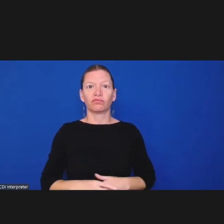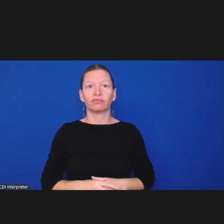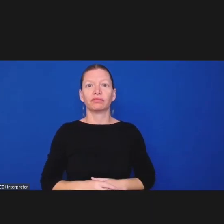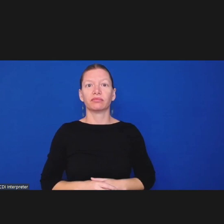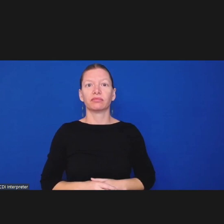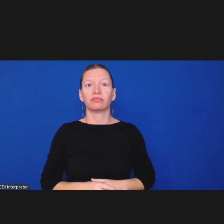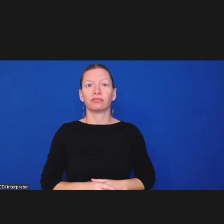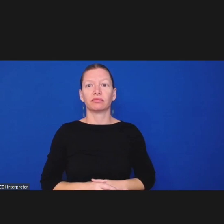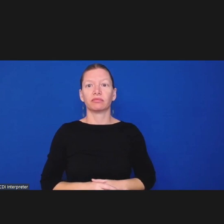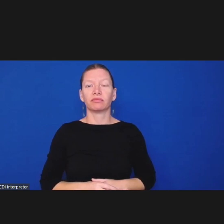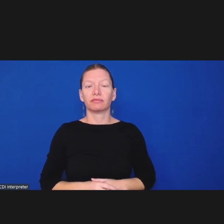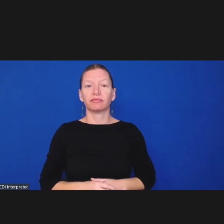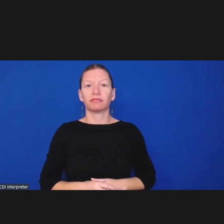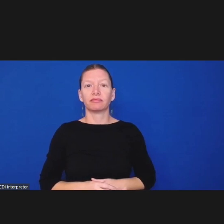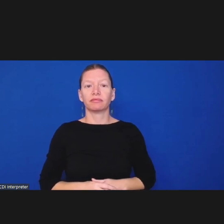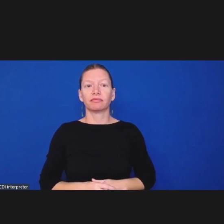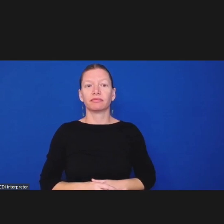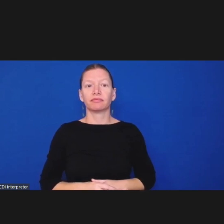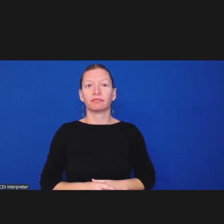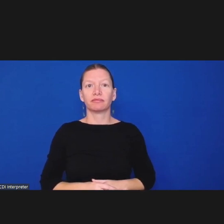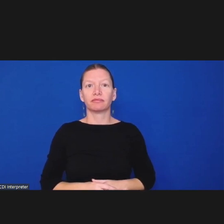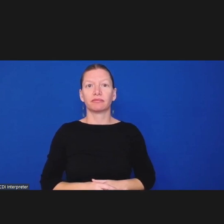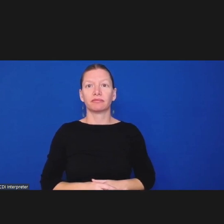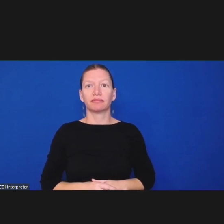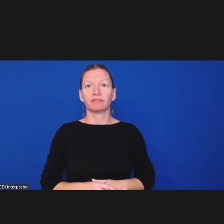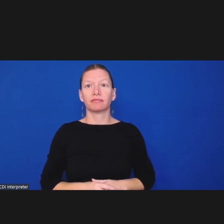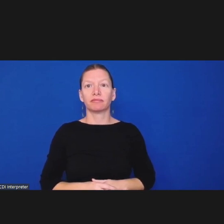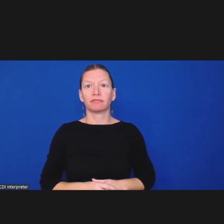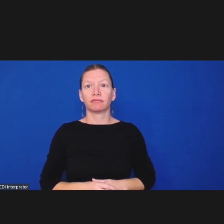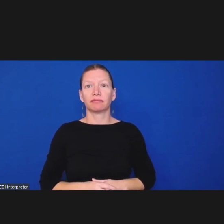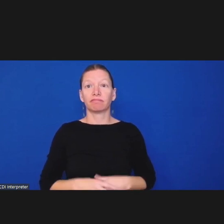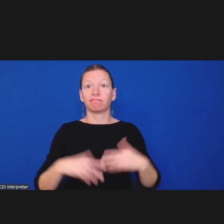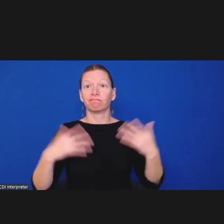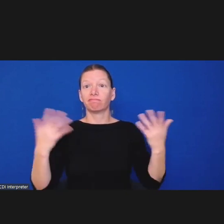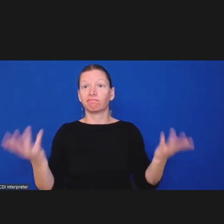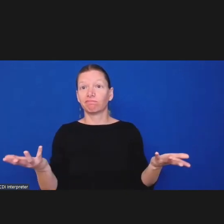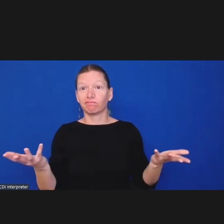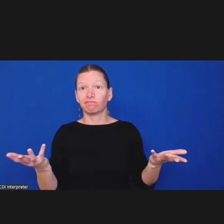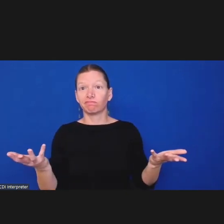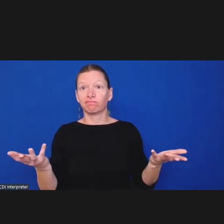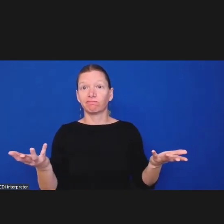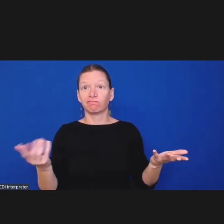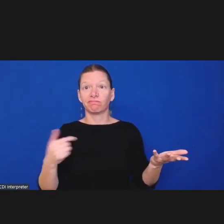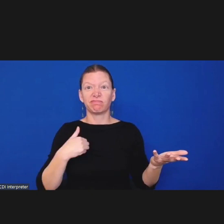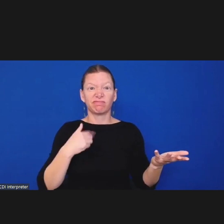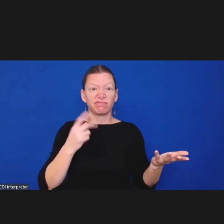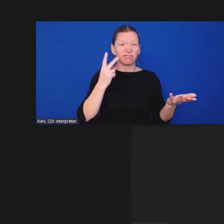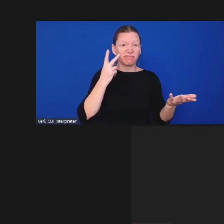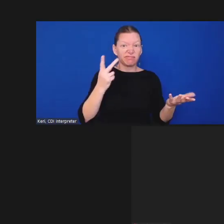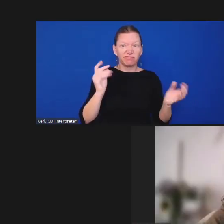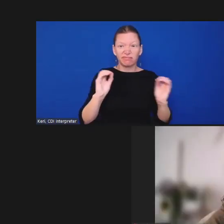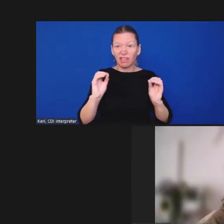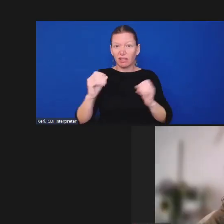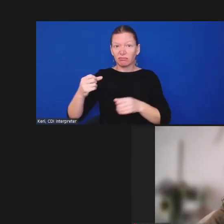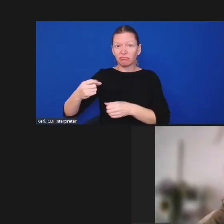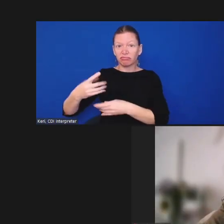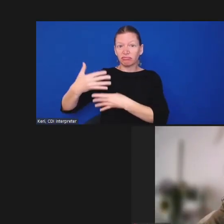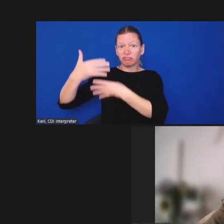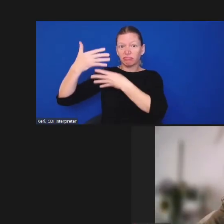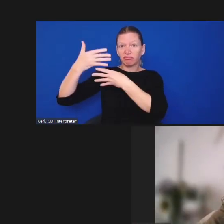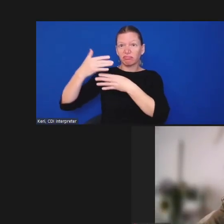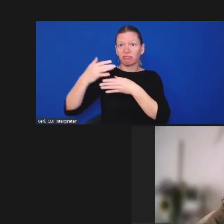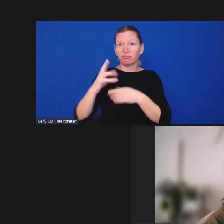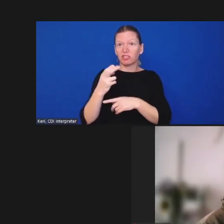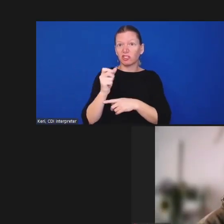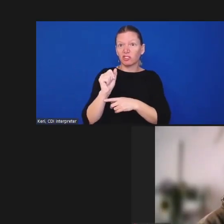well i'm not seeing anything in the chat i'm not seeing any hands raised nobody's coming